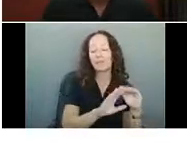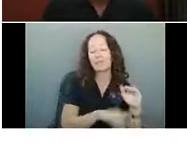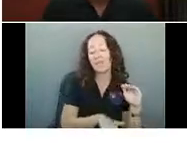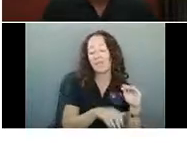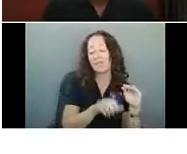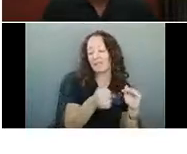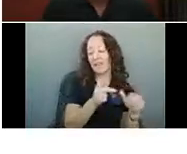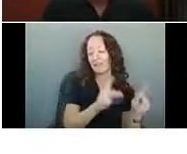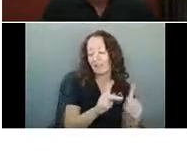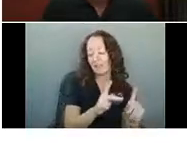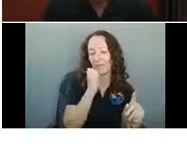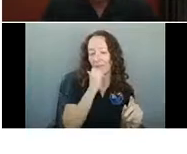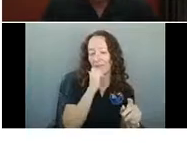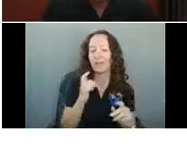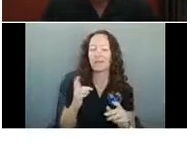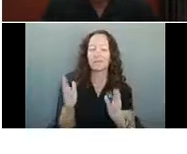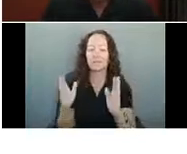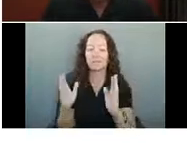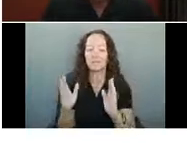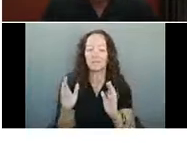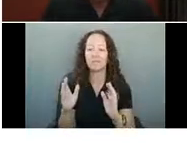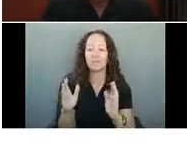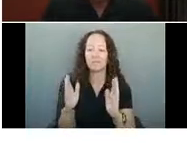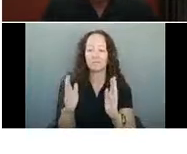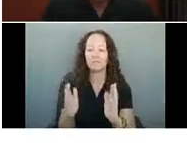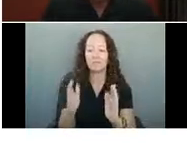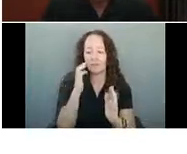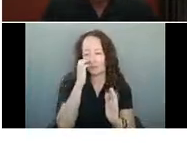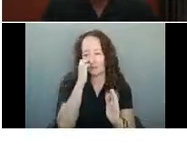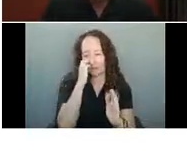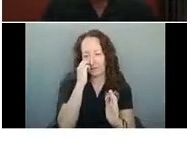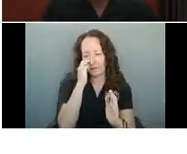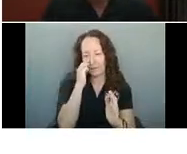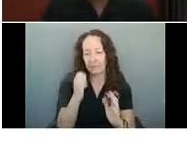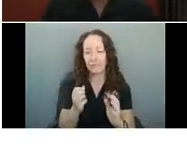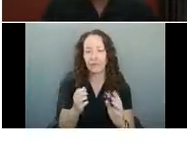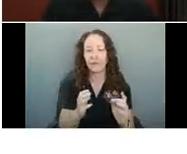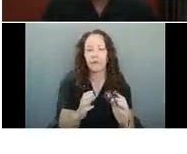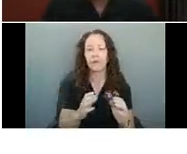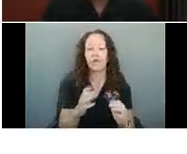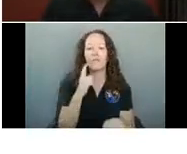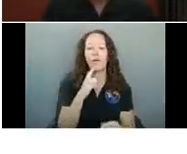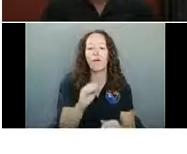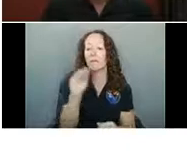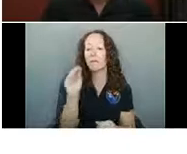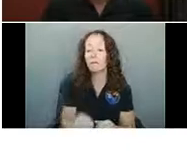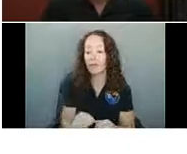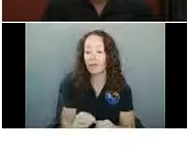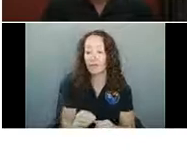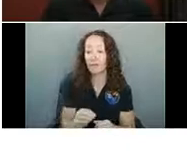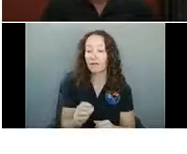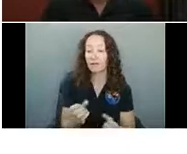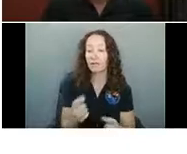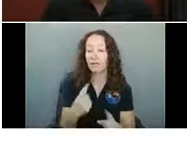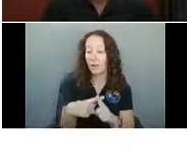fall into the moderate category. Percent positivity, we also fall into moderate. And on July